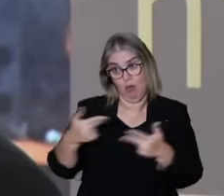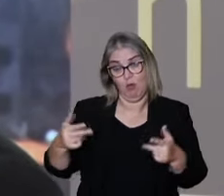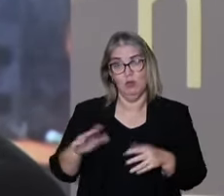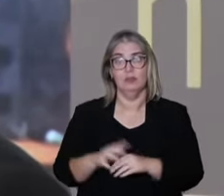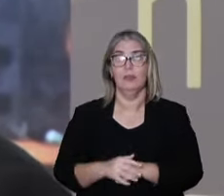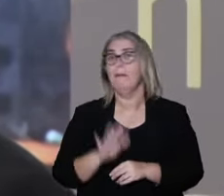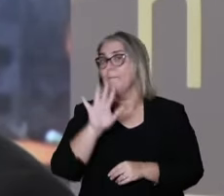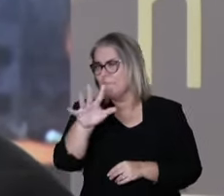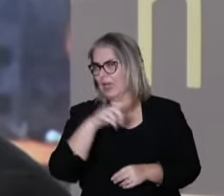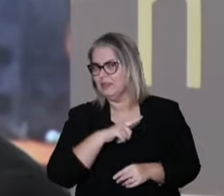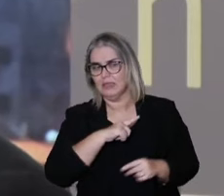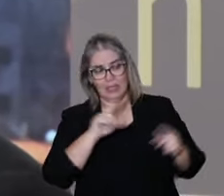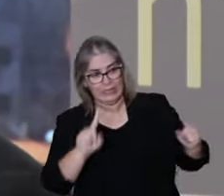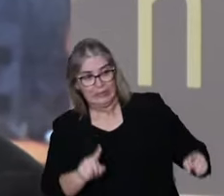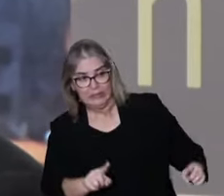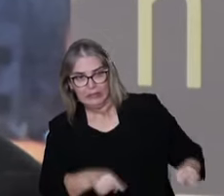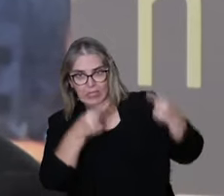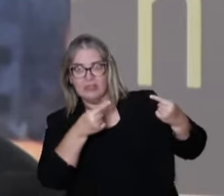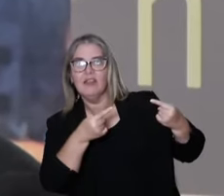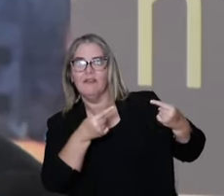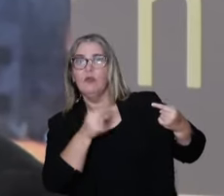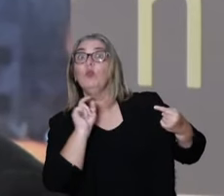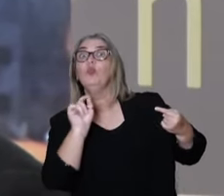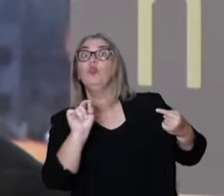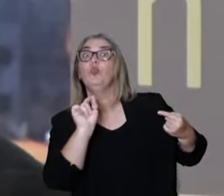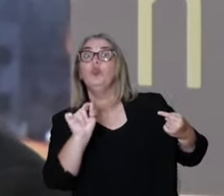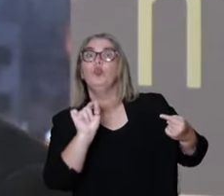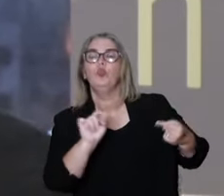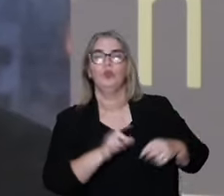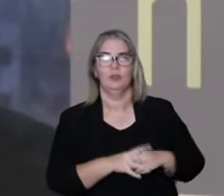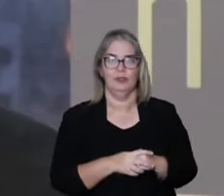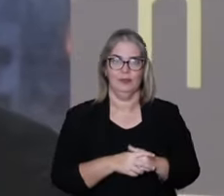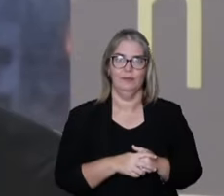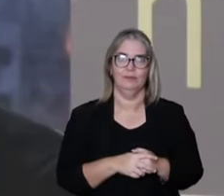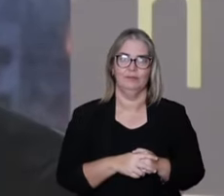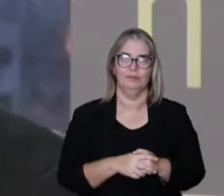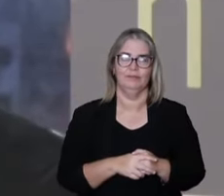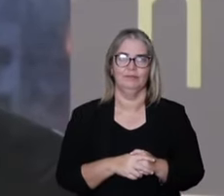So this is the first thing, but there's also a challenge.